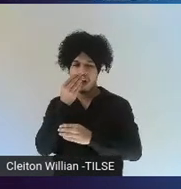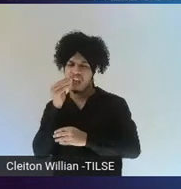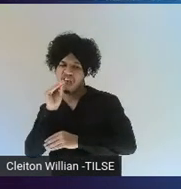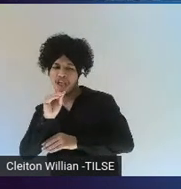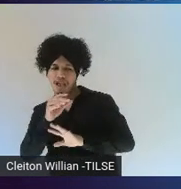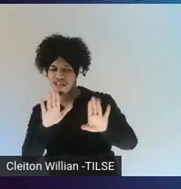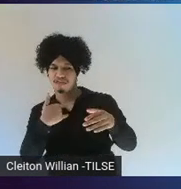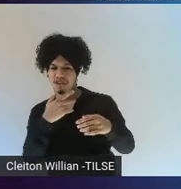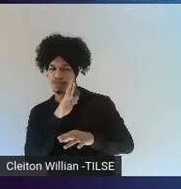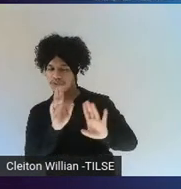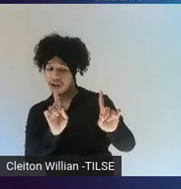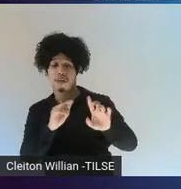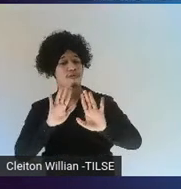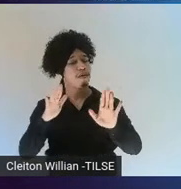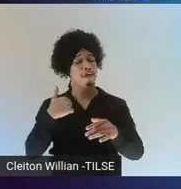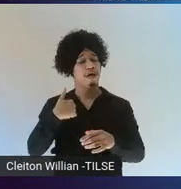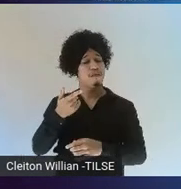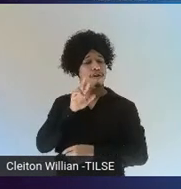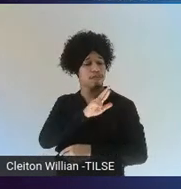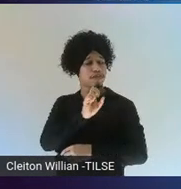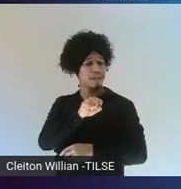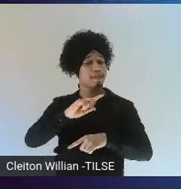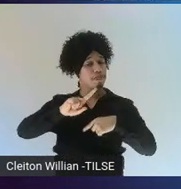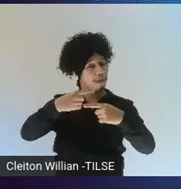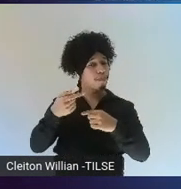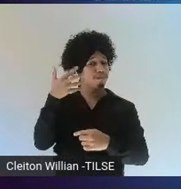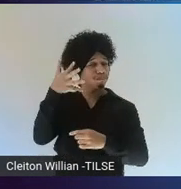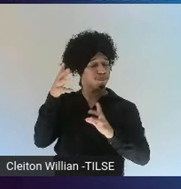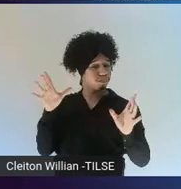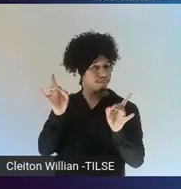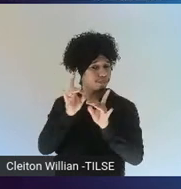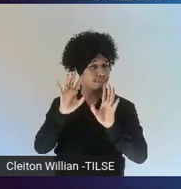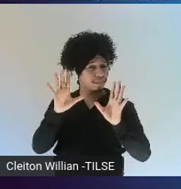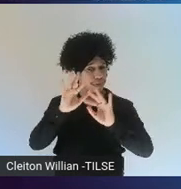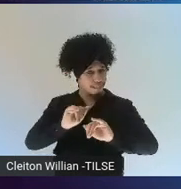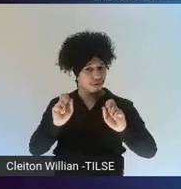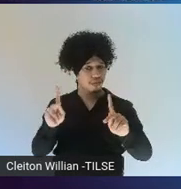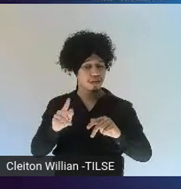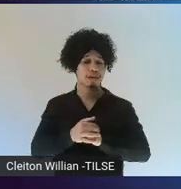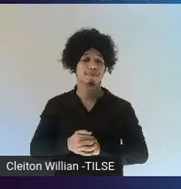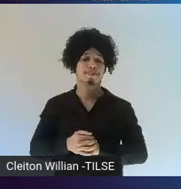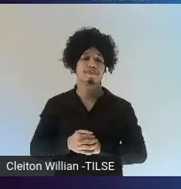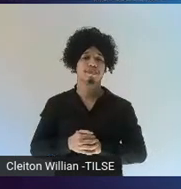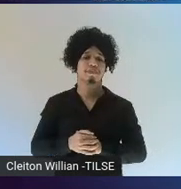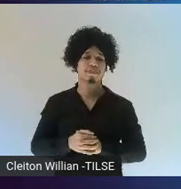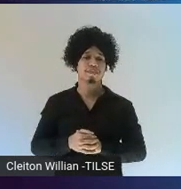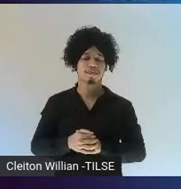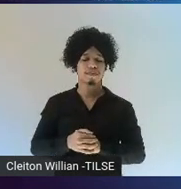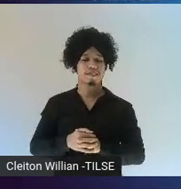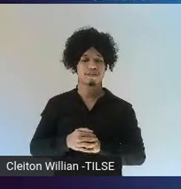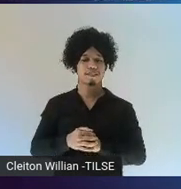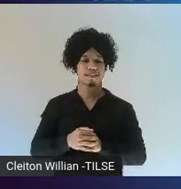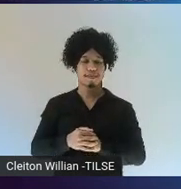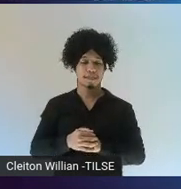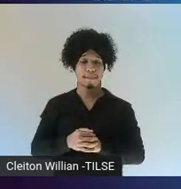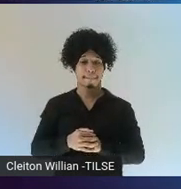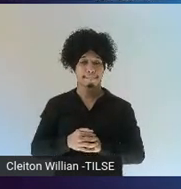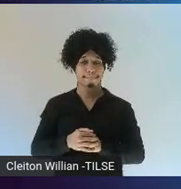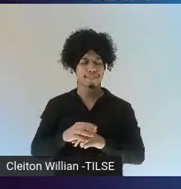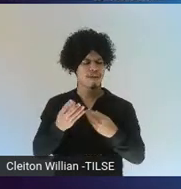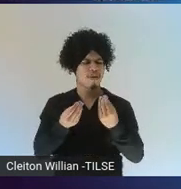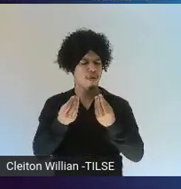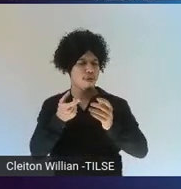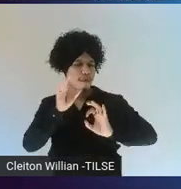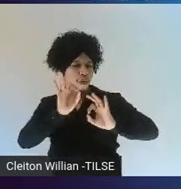All right. And also, how do we design these models? How do we design an EMI program that will work at our institution? And so,